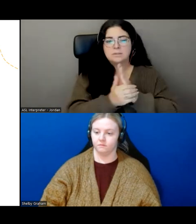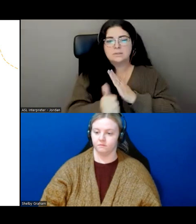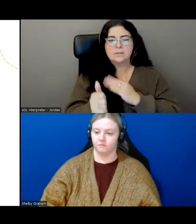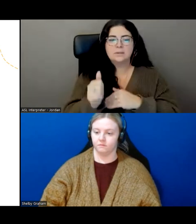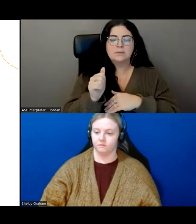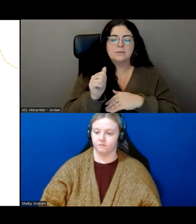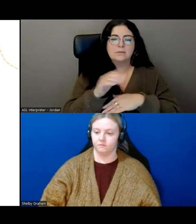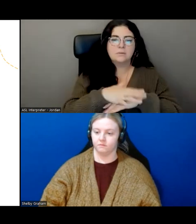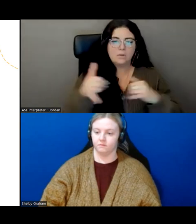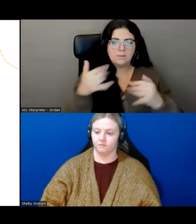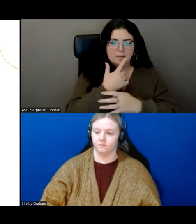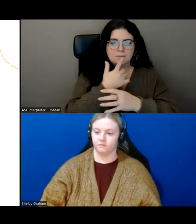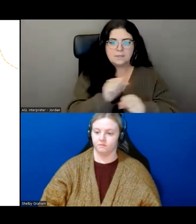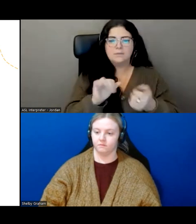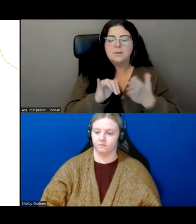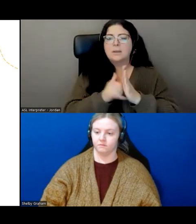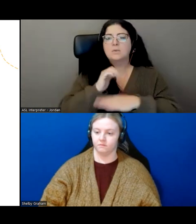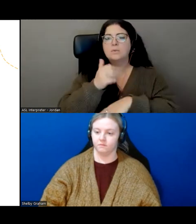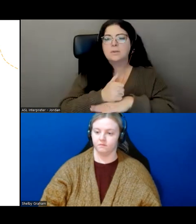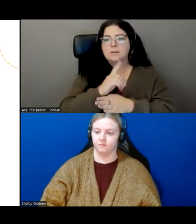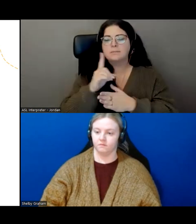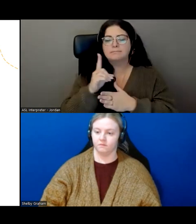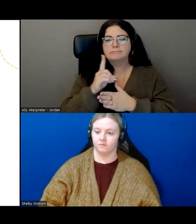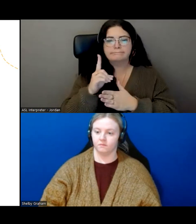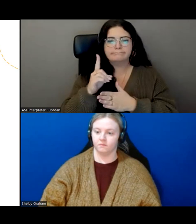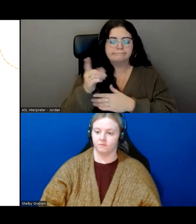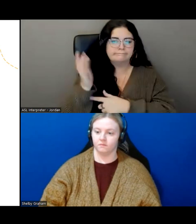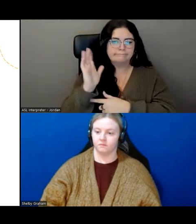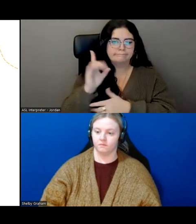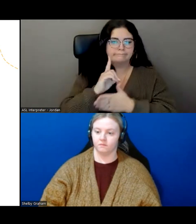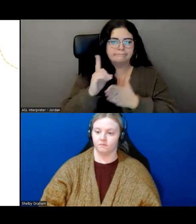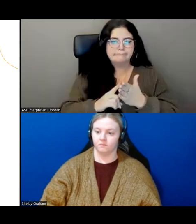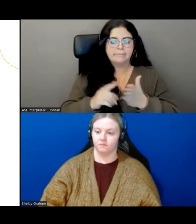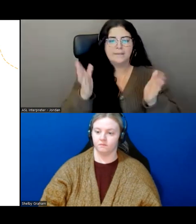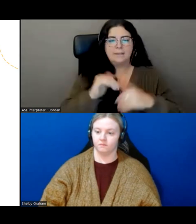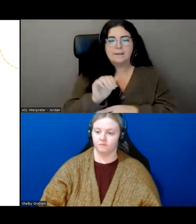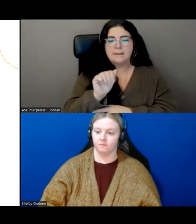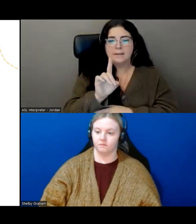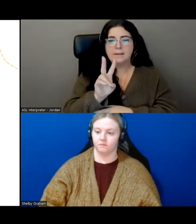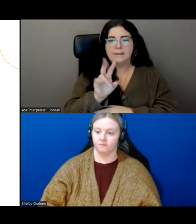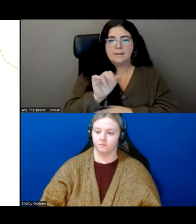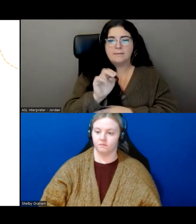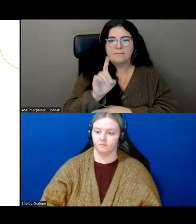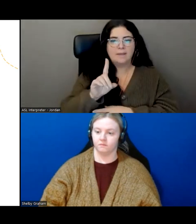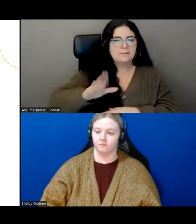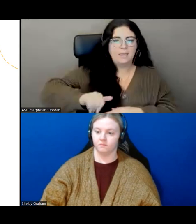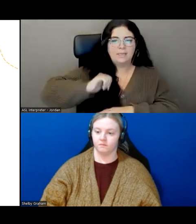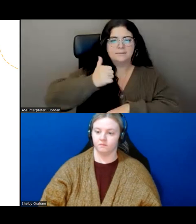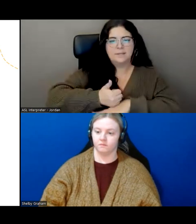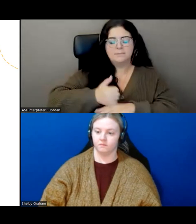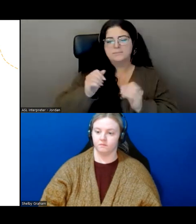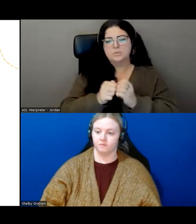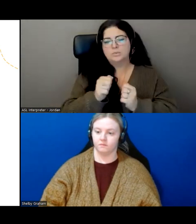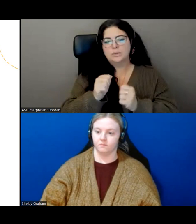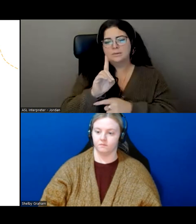security and how to design presentations. We haven't developed the advanced one, but that one has also found away. And that's just digital media and